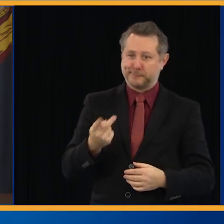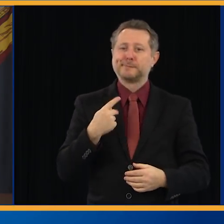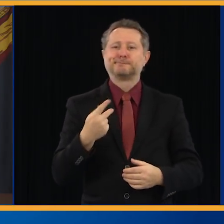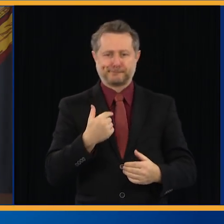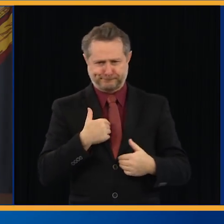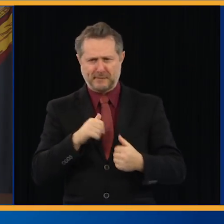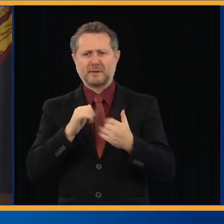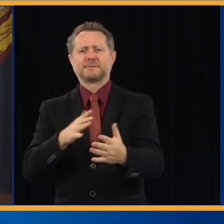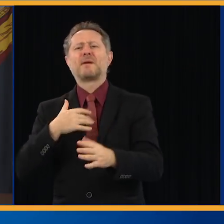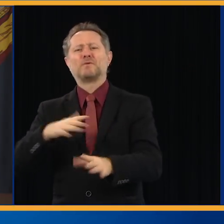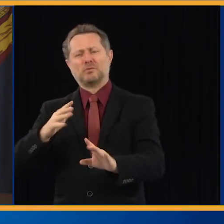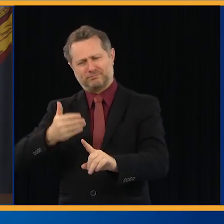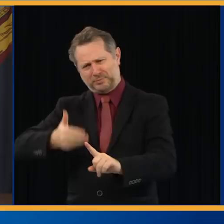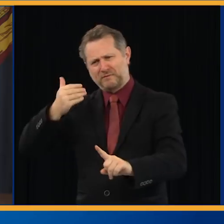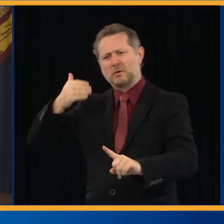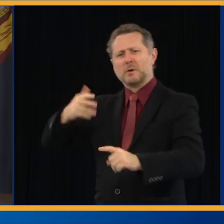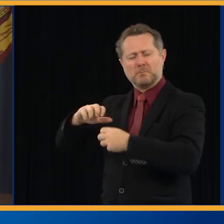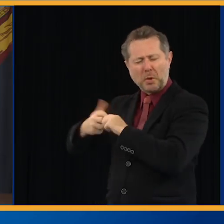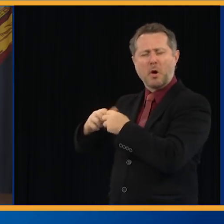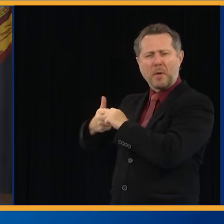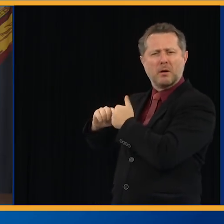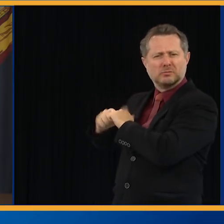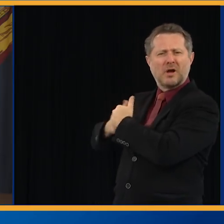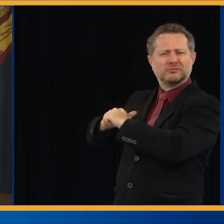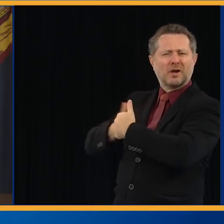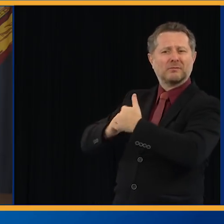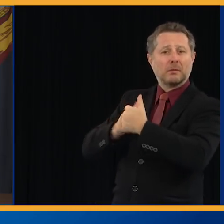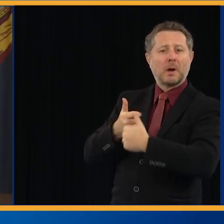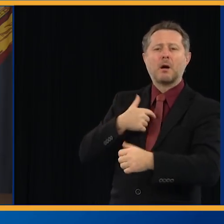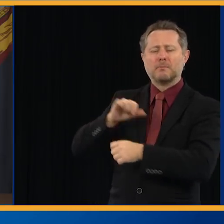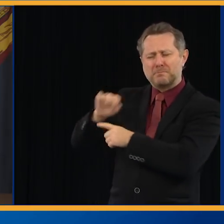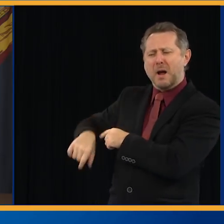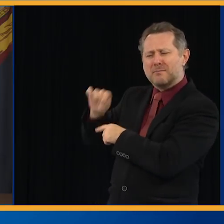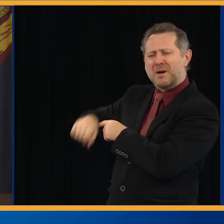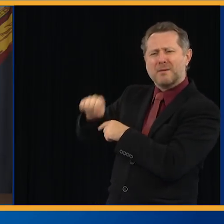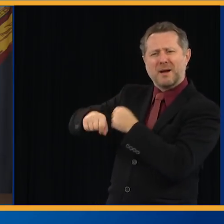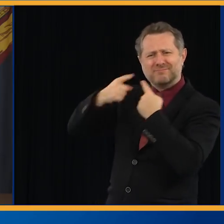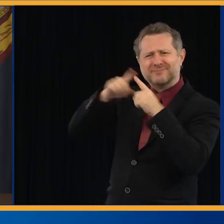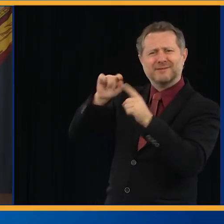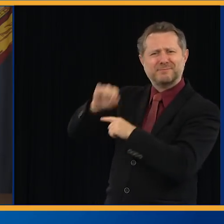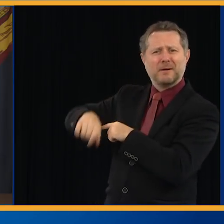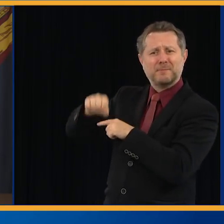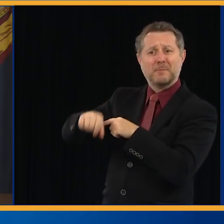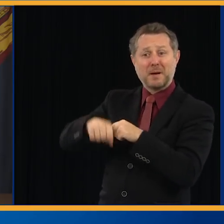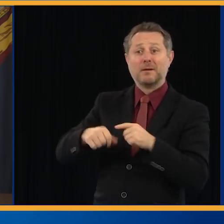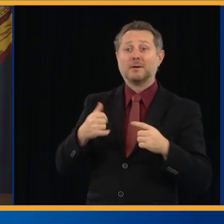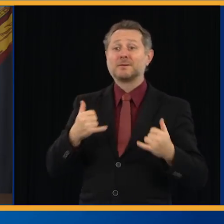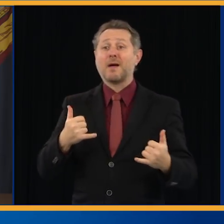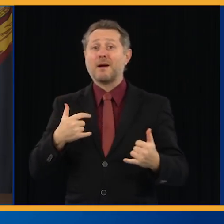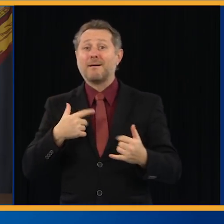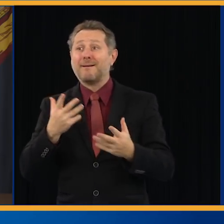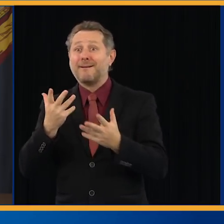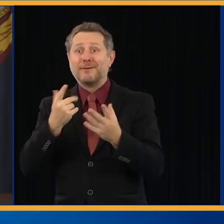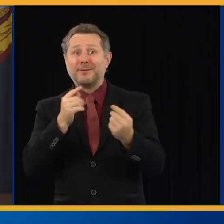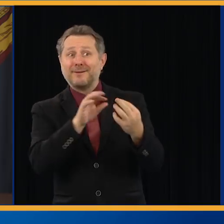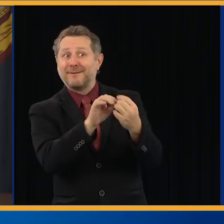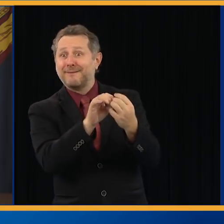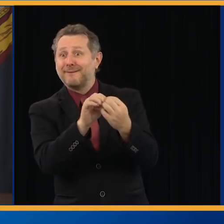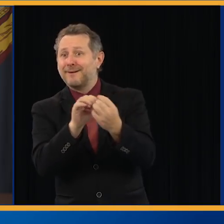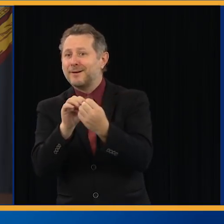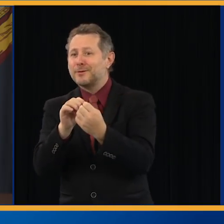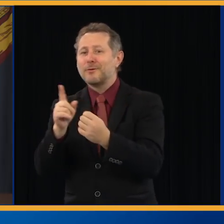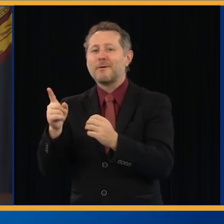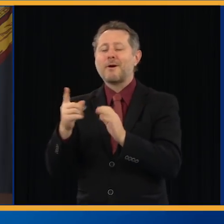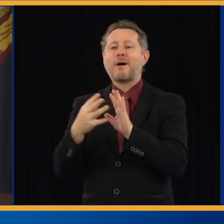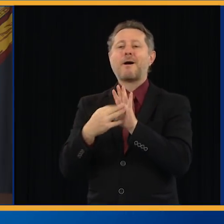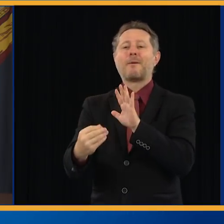first. We figure it out, and then we work with other places to actually learn from what we've done.